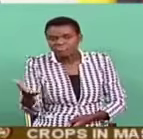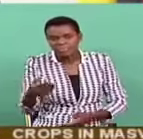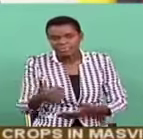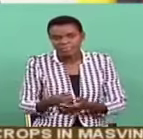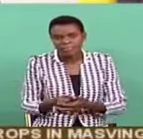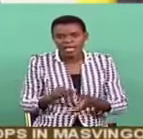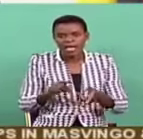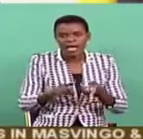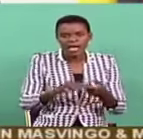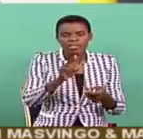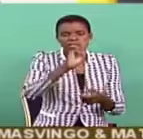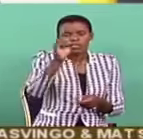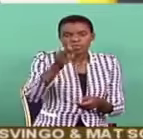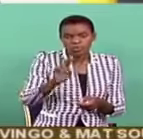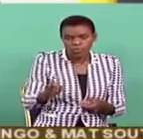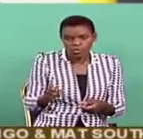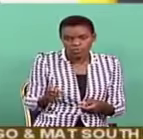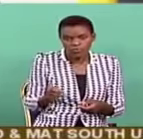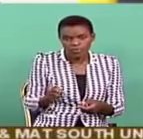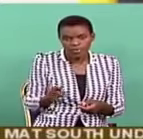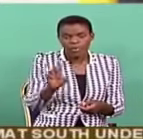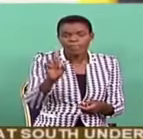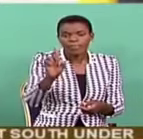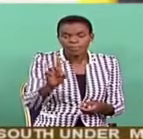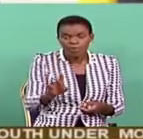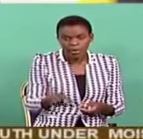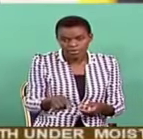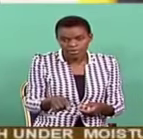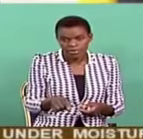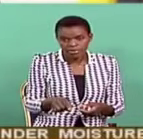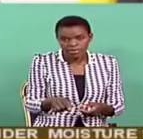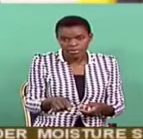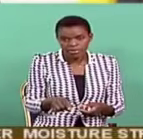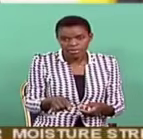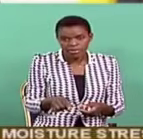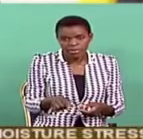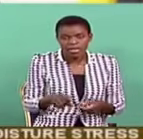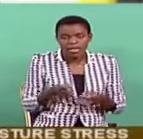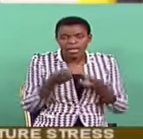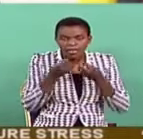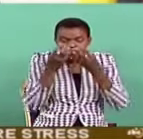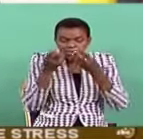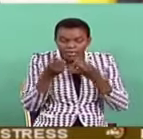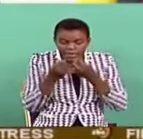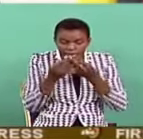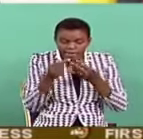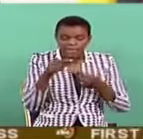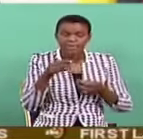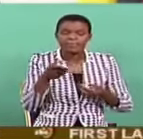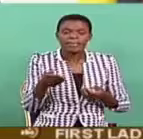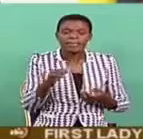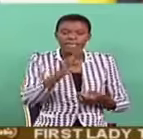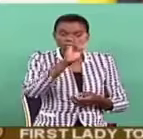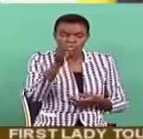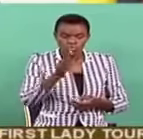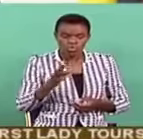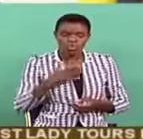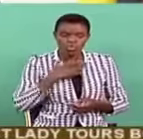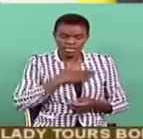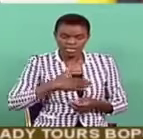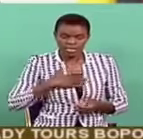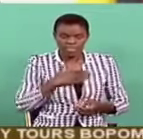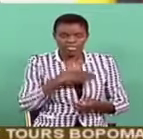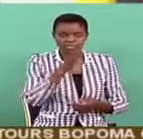do is to specify the type of uniform for that particular school,